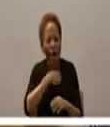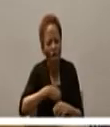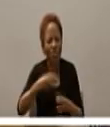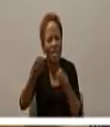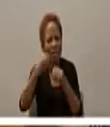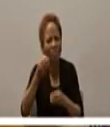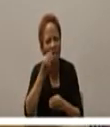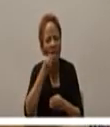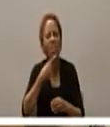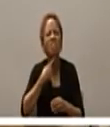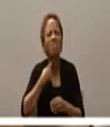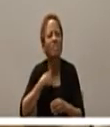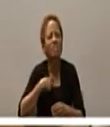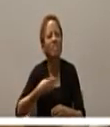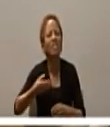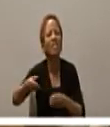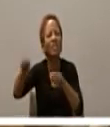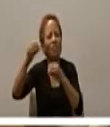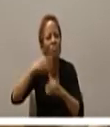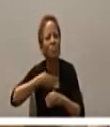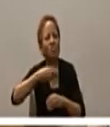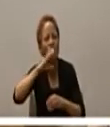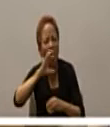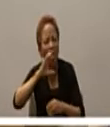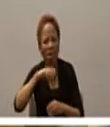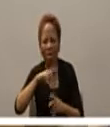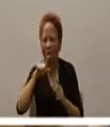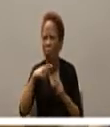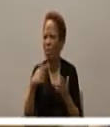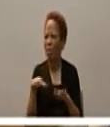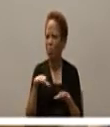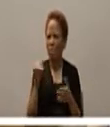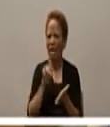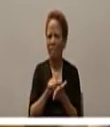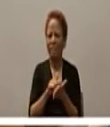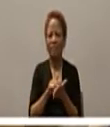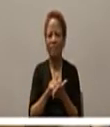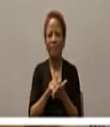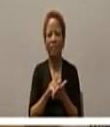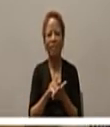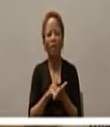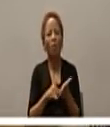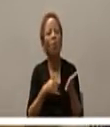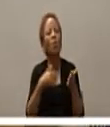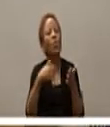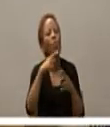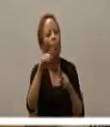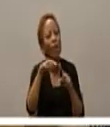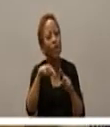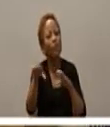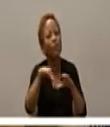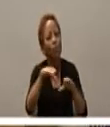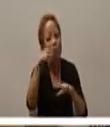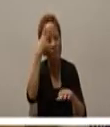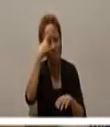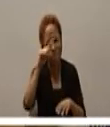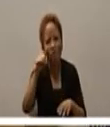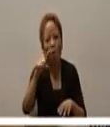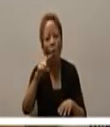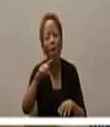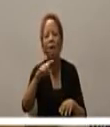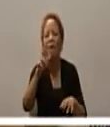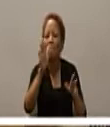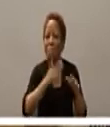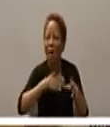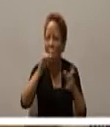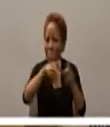and you gave me to drink and the surprise when did we do that whenever you did it to the least of my brothers you did it to